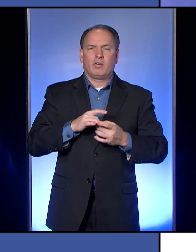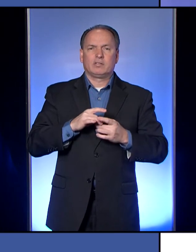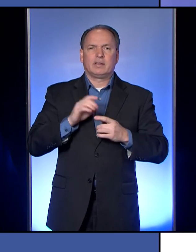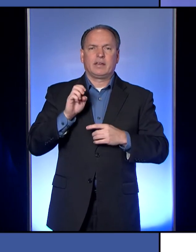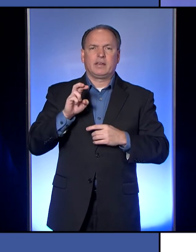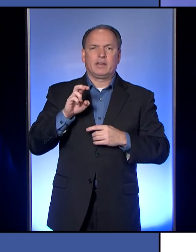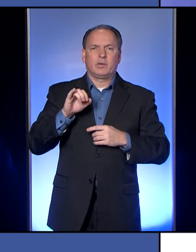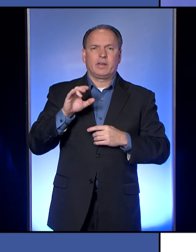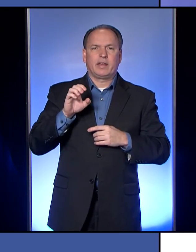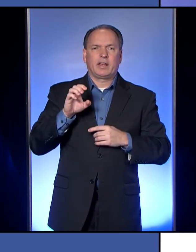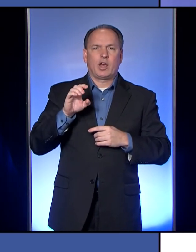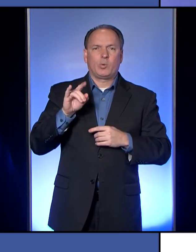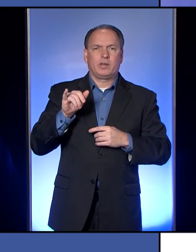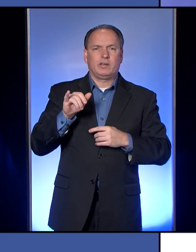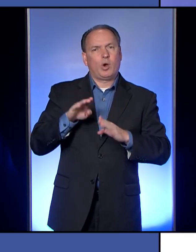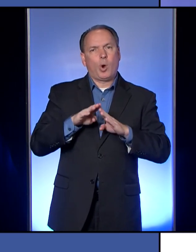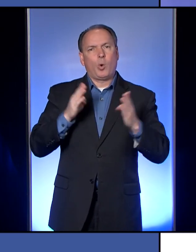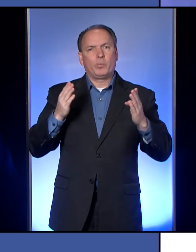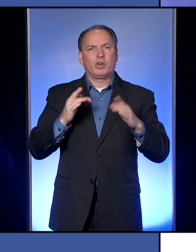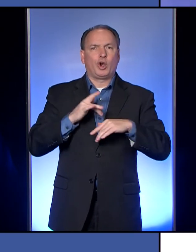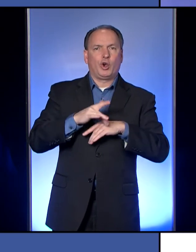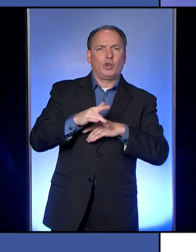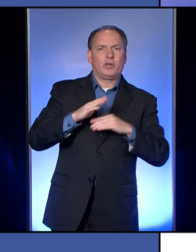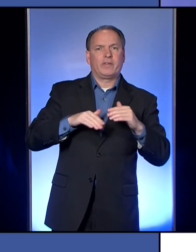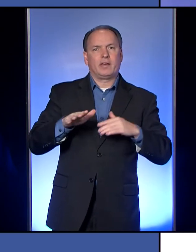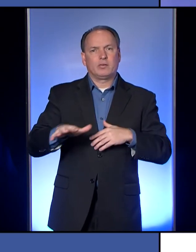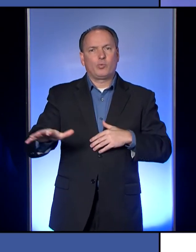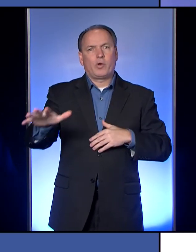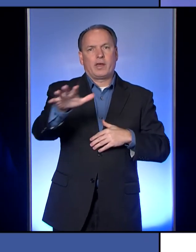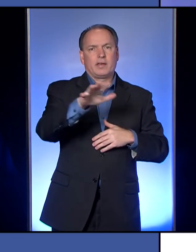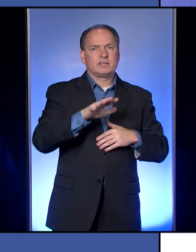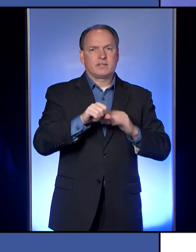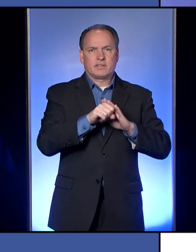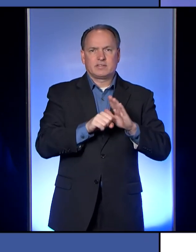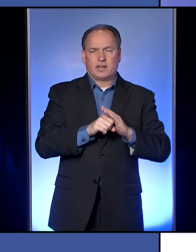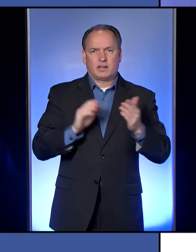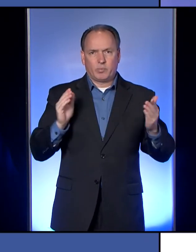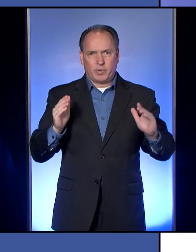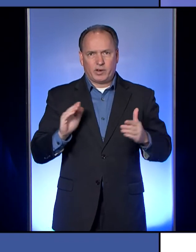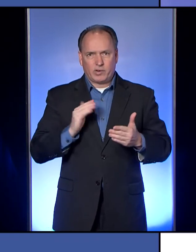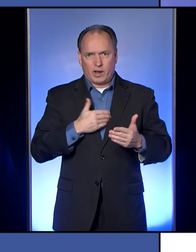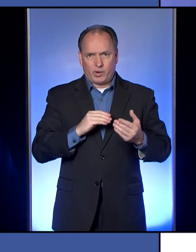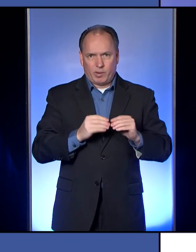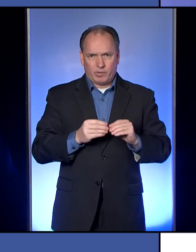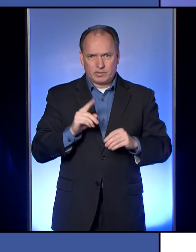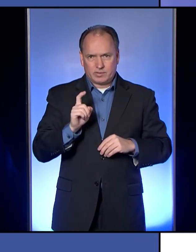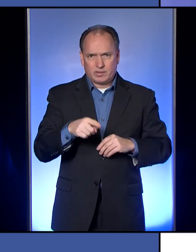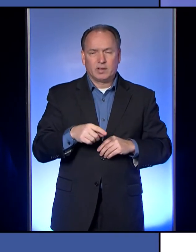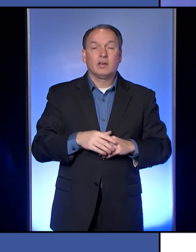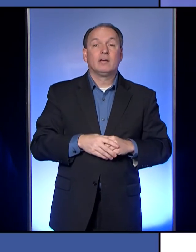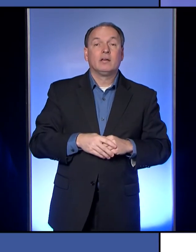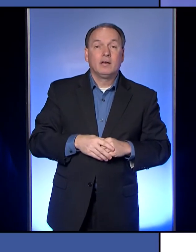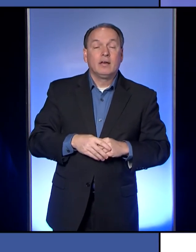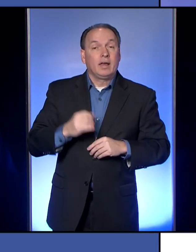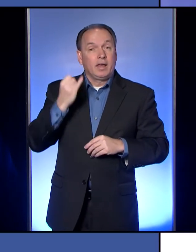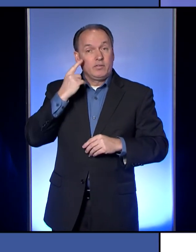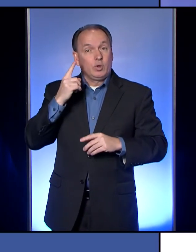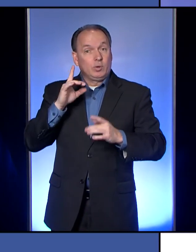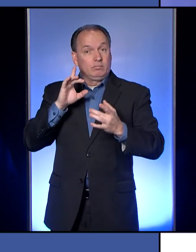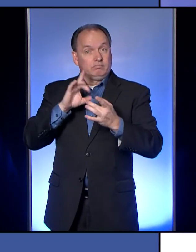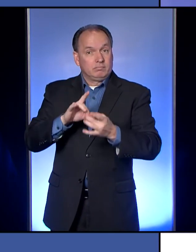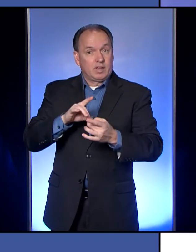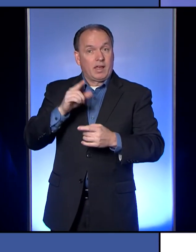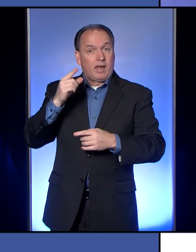earlier in the state because of some of our lower numbers compared to the rest of the state? Erie So if you go on, um,.pa.gov, uh,